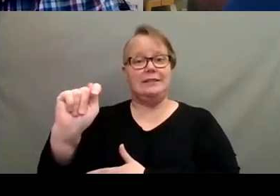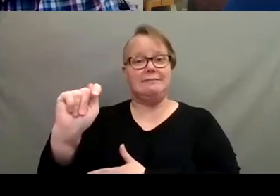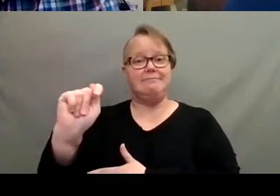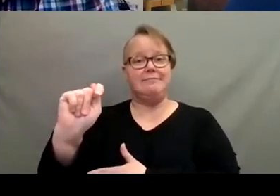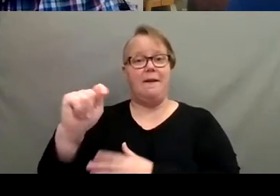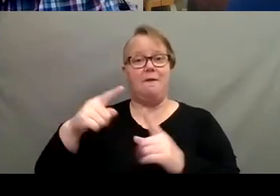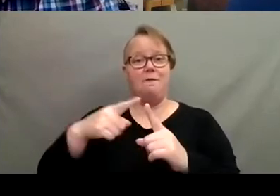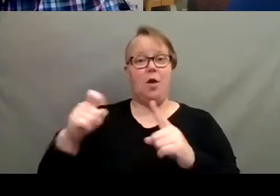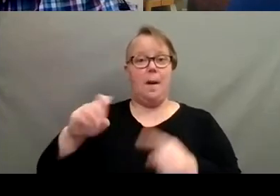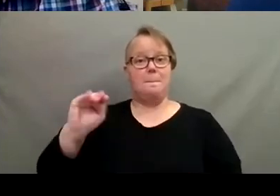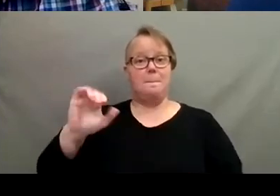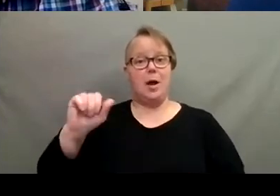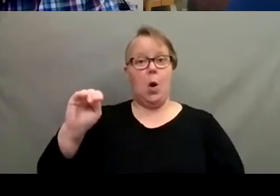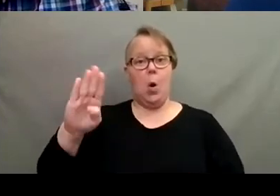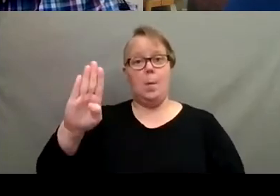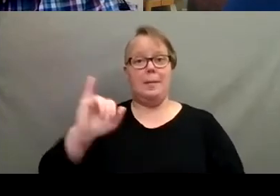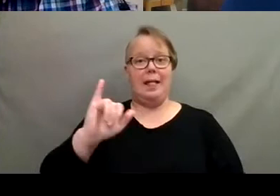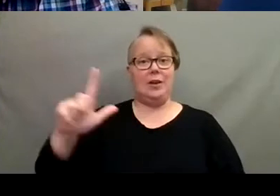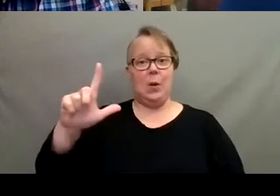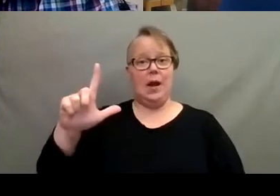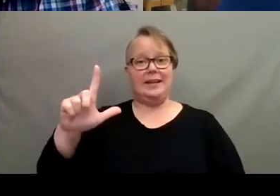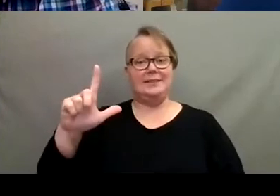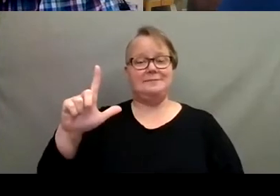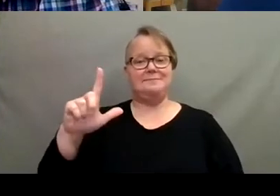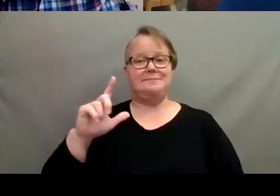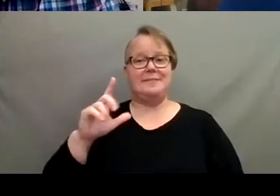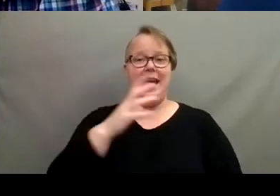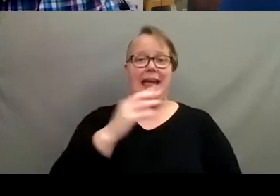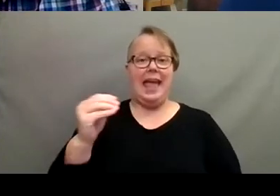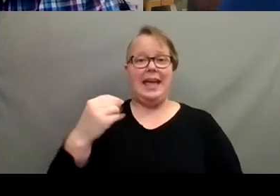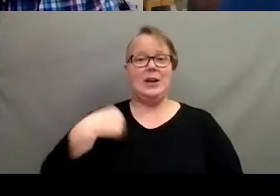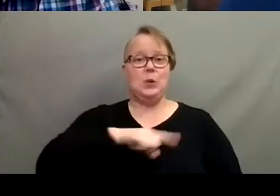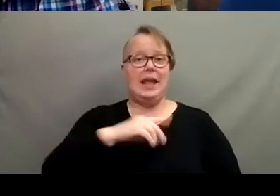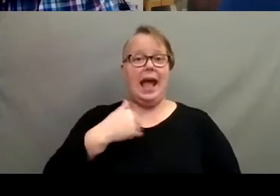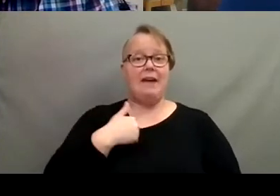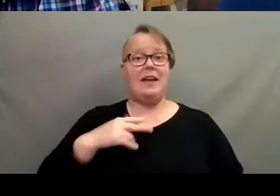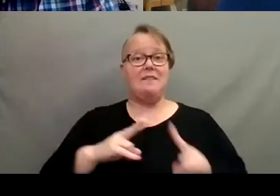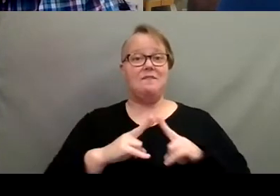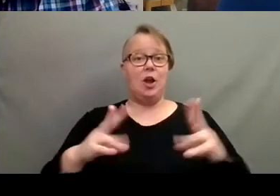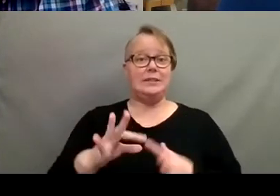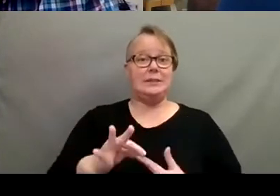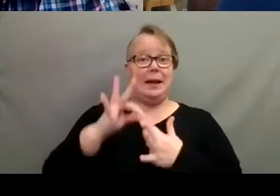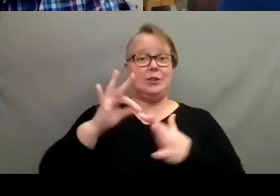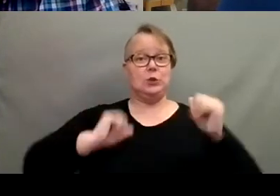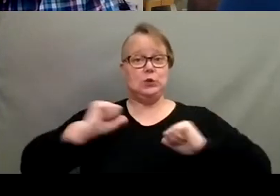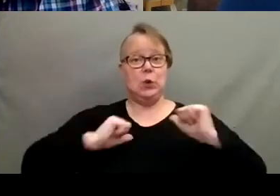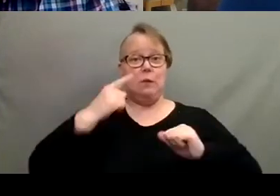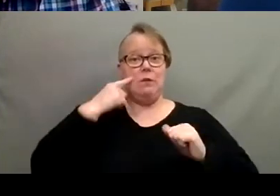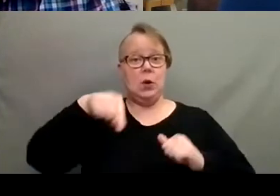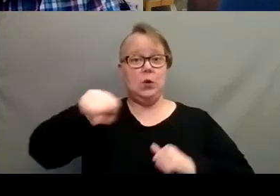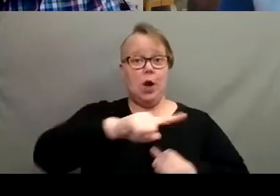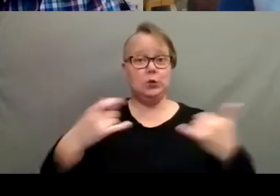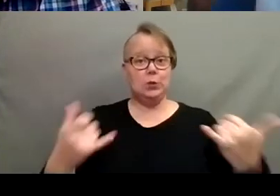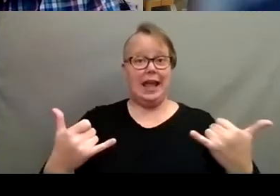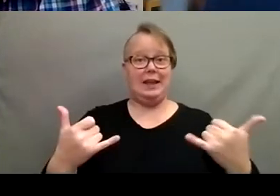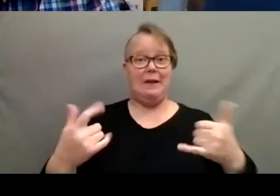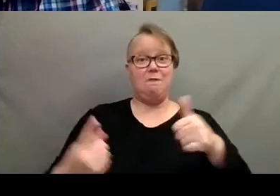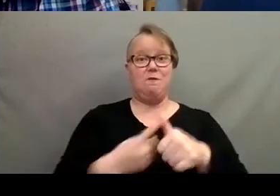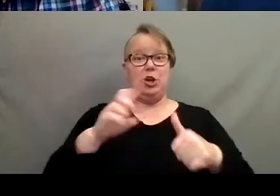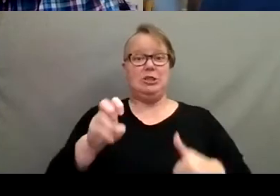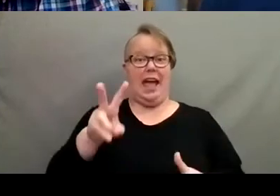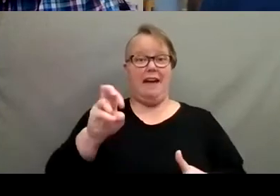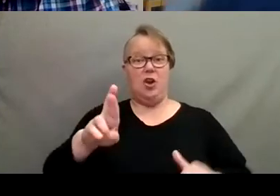you from Macomb, Illinois. And we have a very special show for you folks today. First ever